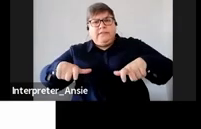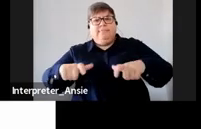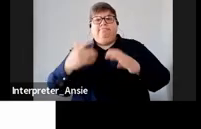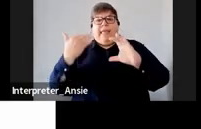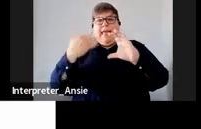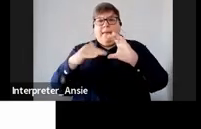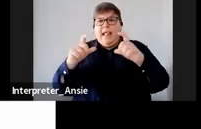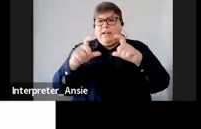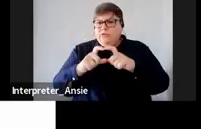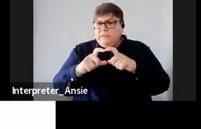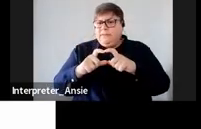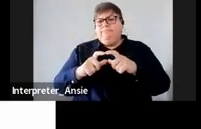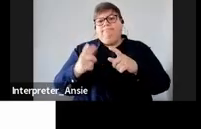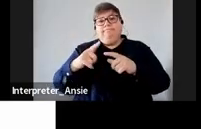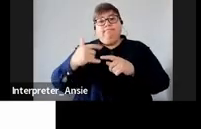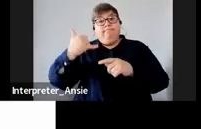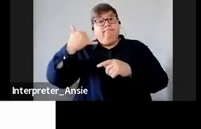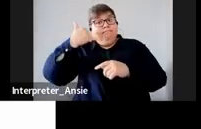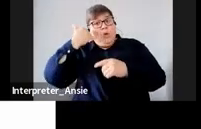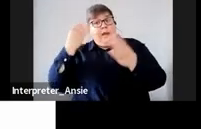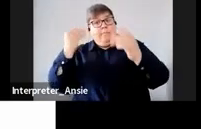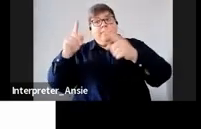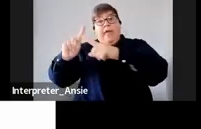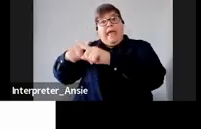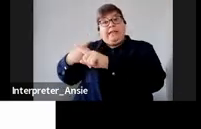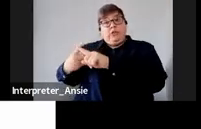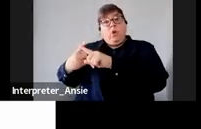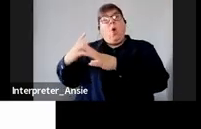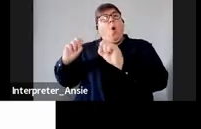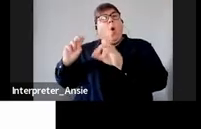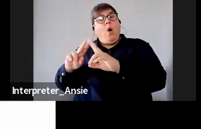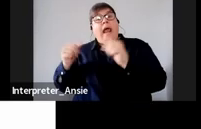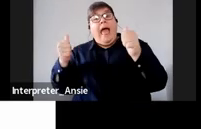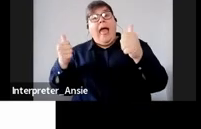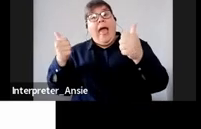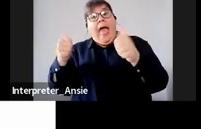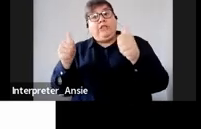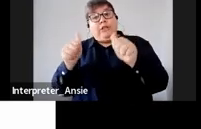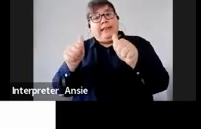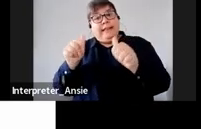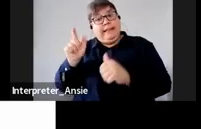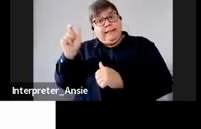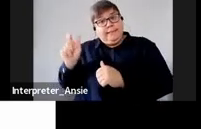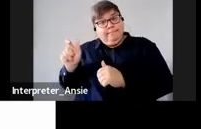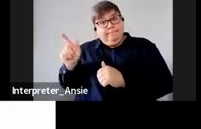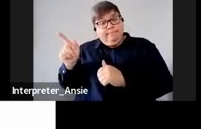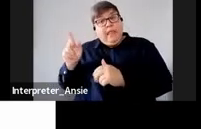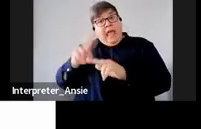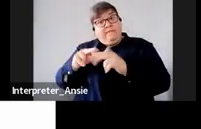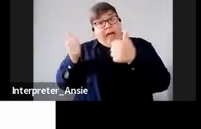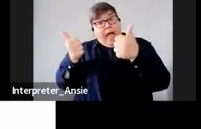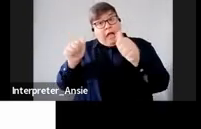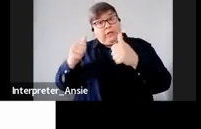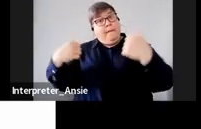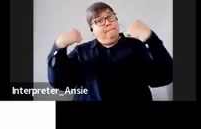and the telephone number of the executor or the agent that was appointed and remember in the case of an agent a power of